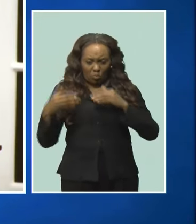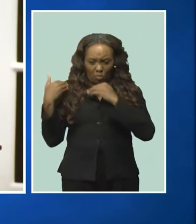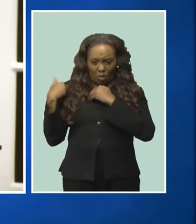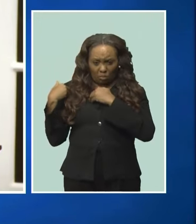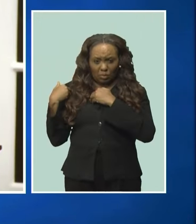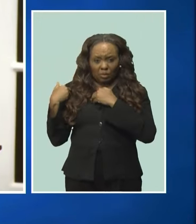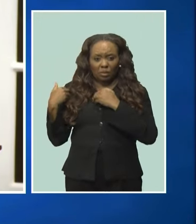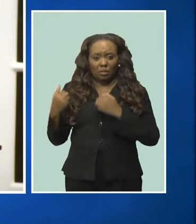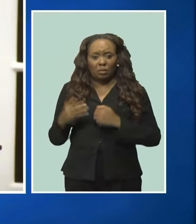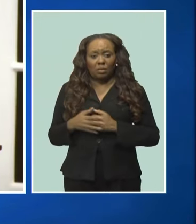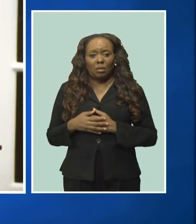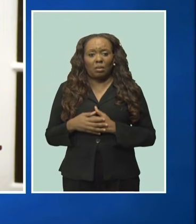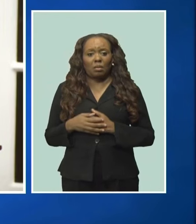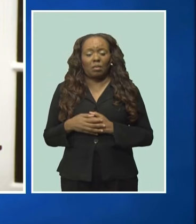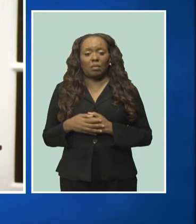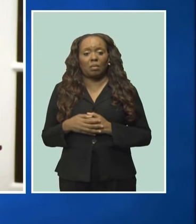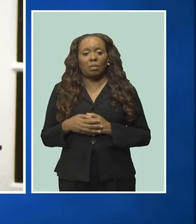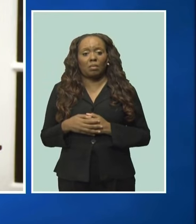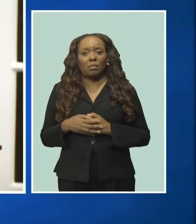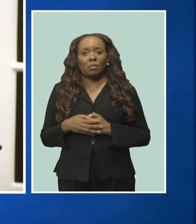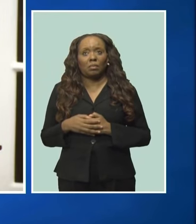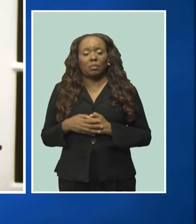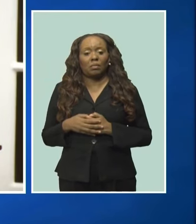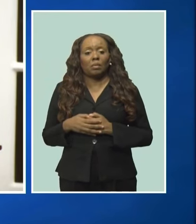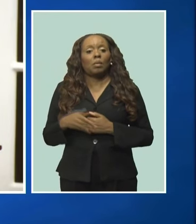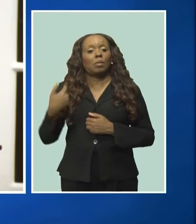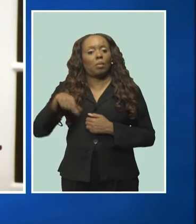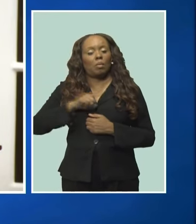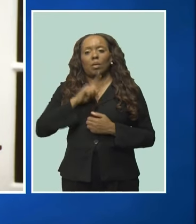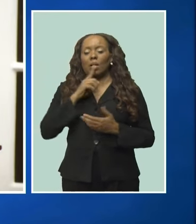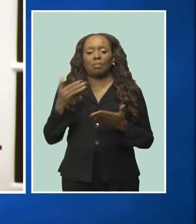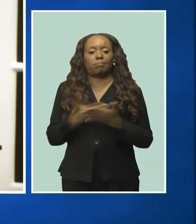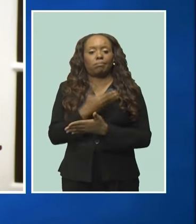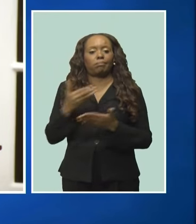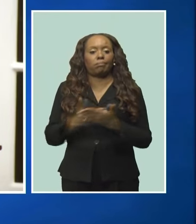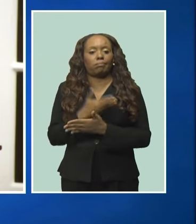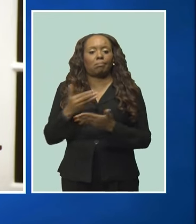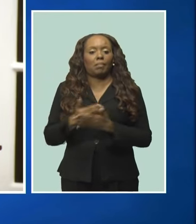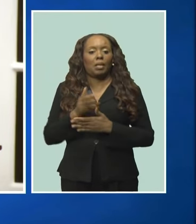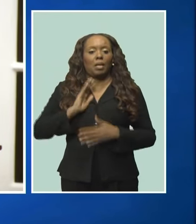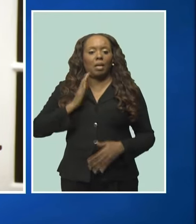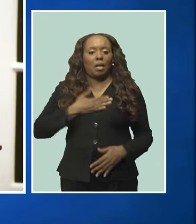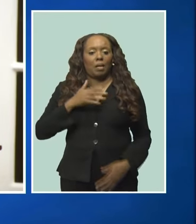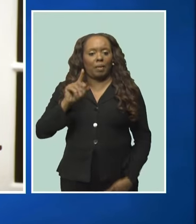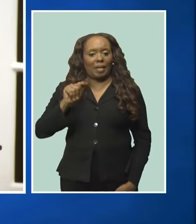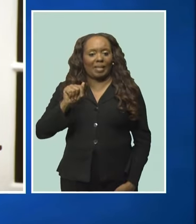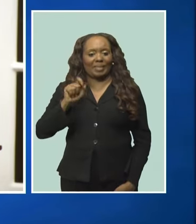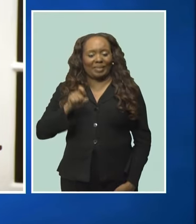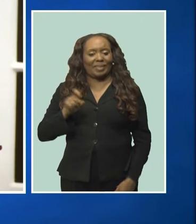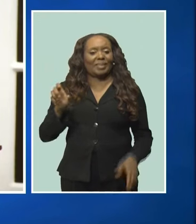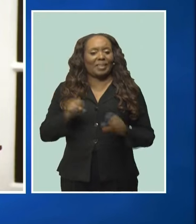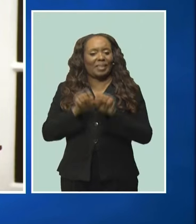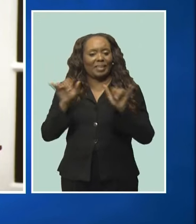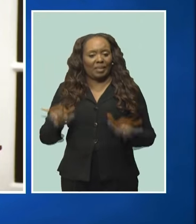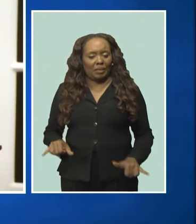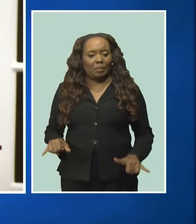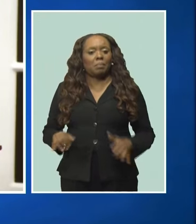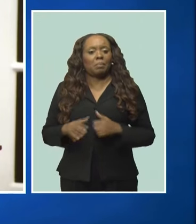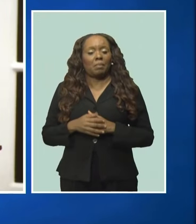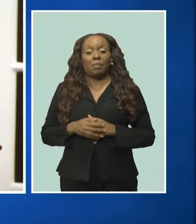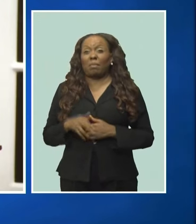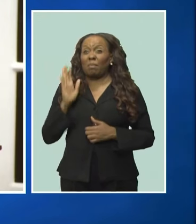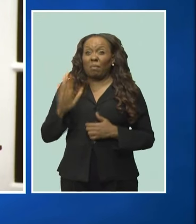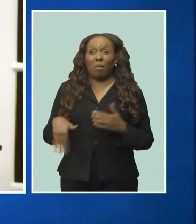which are no longer necessary as we have modernized our tax system. And most importantly, we have addressed